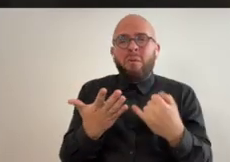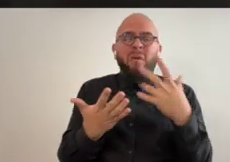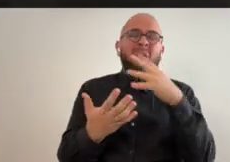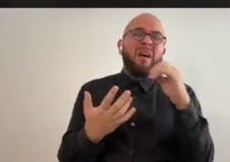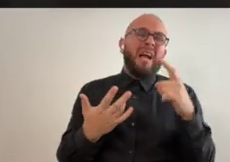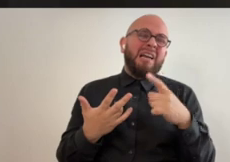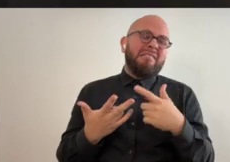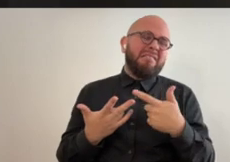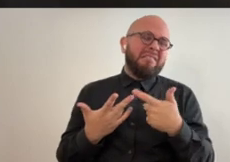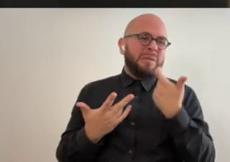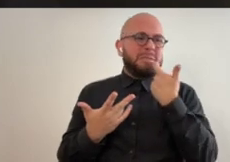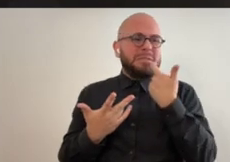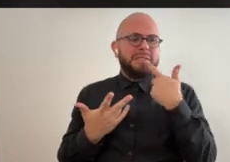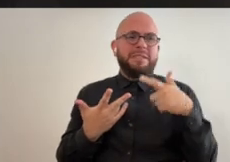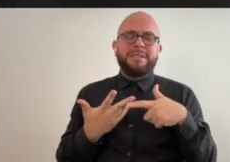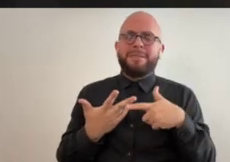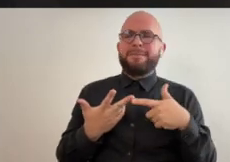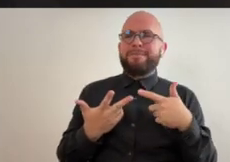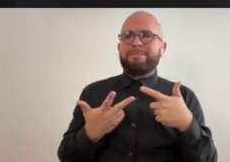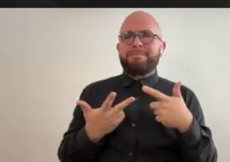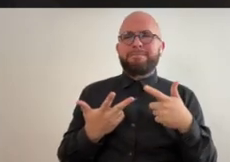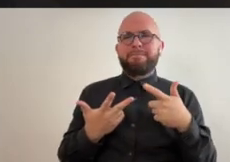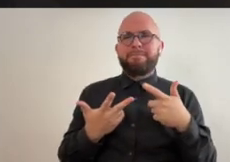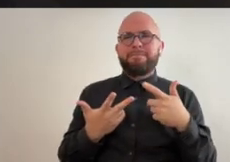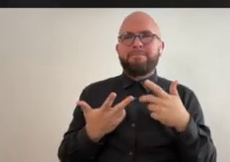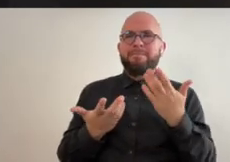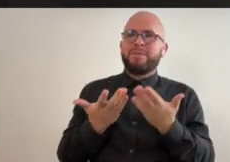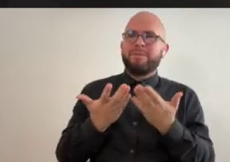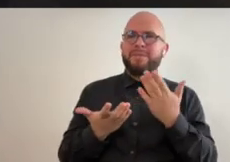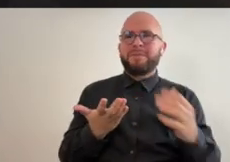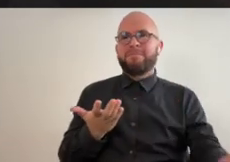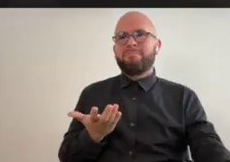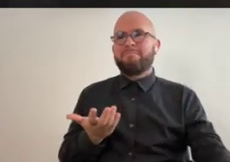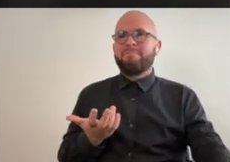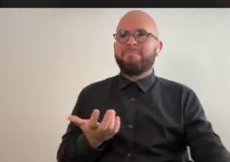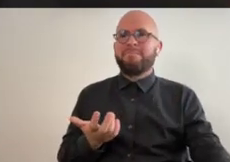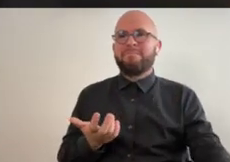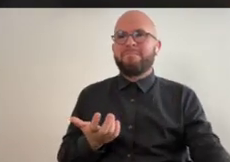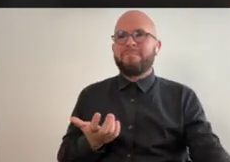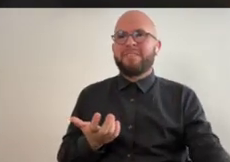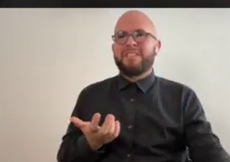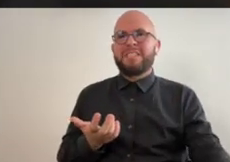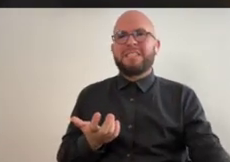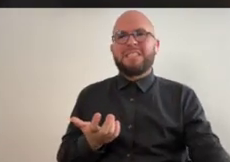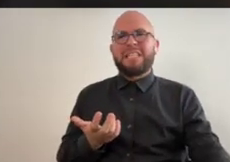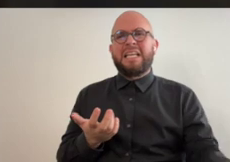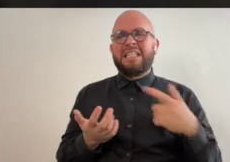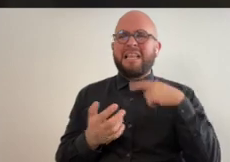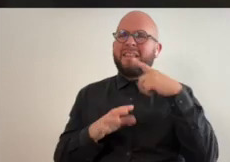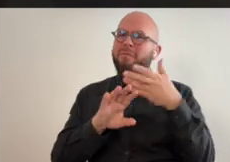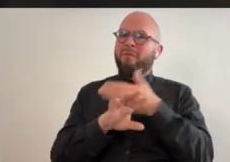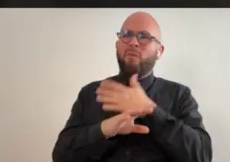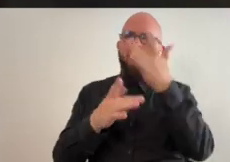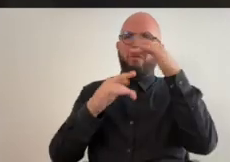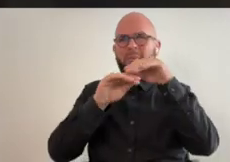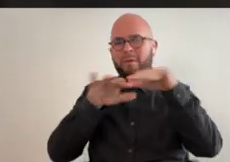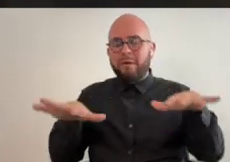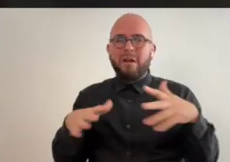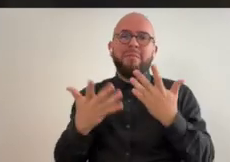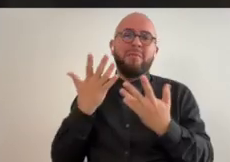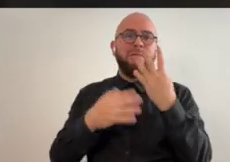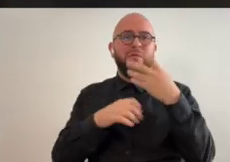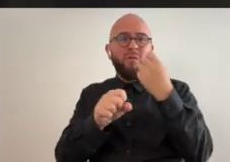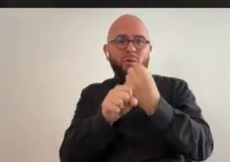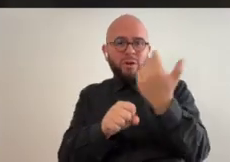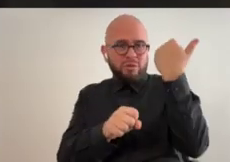um but i also draw and lately what i really what maybe it